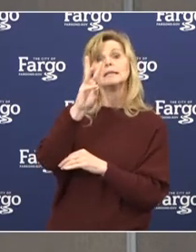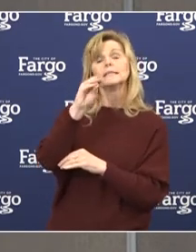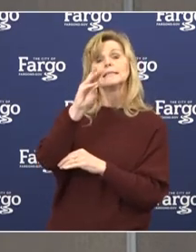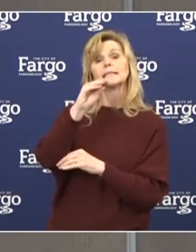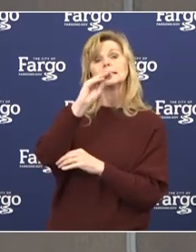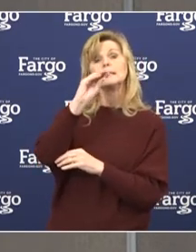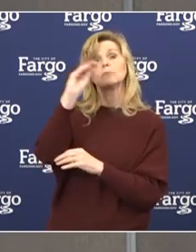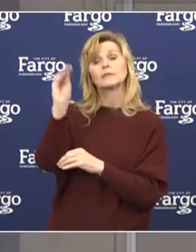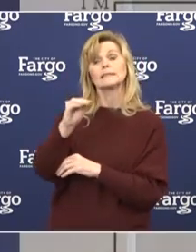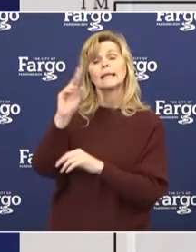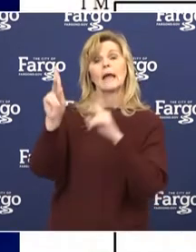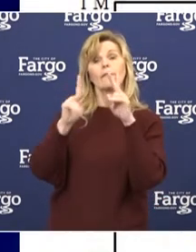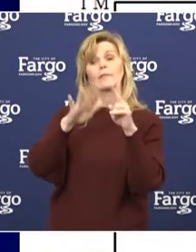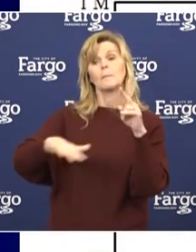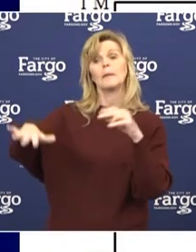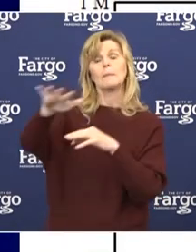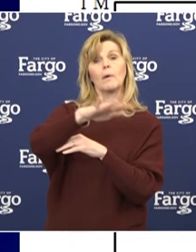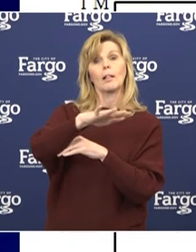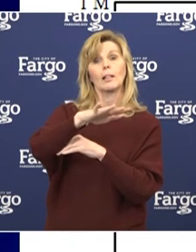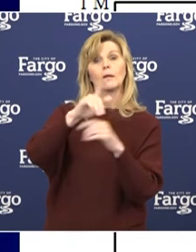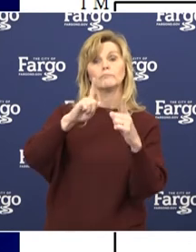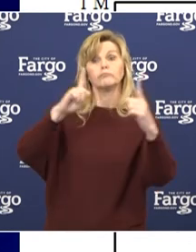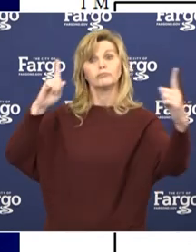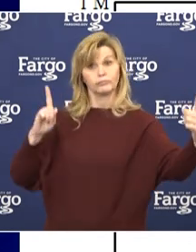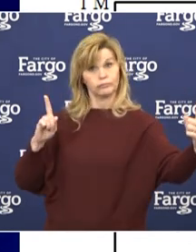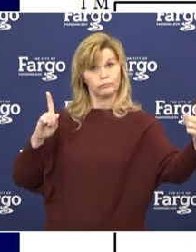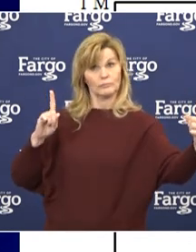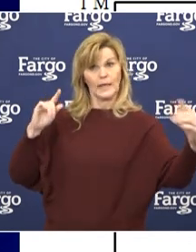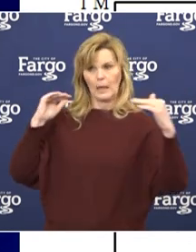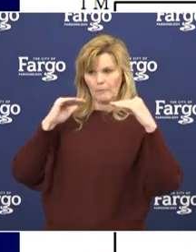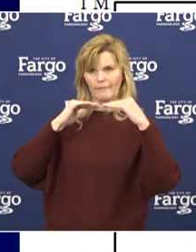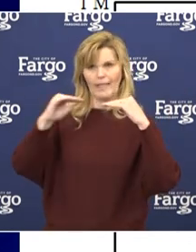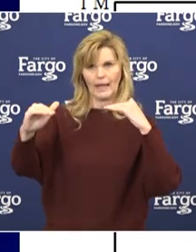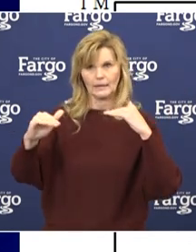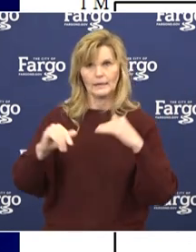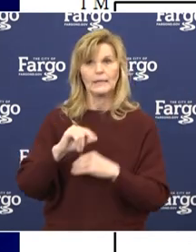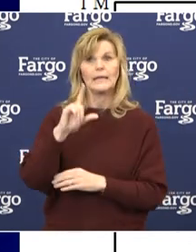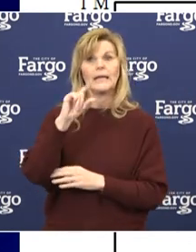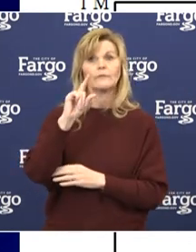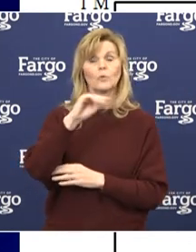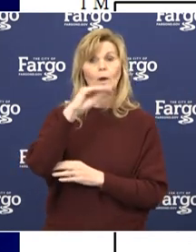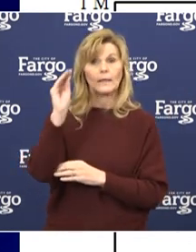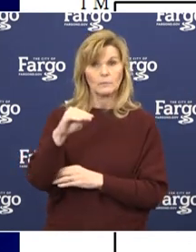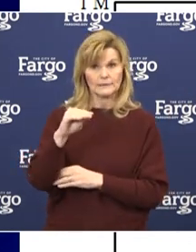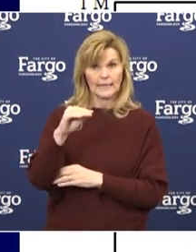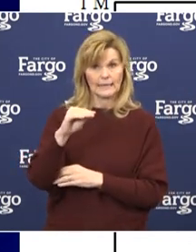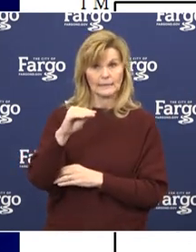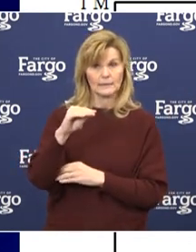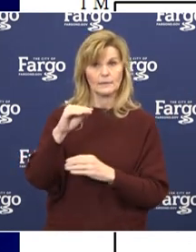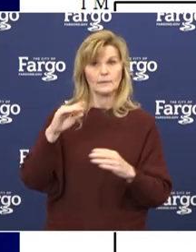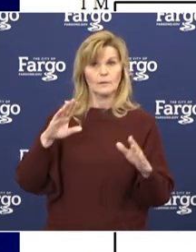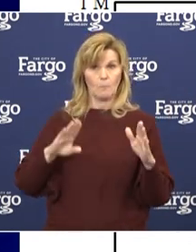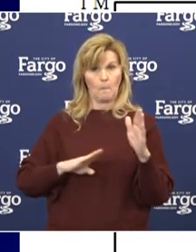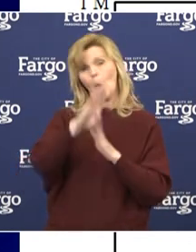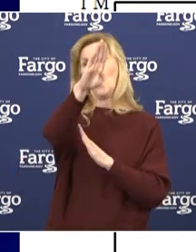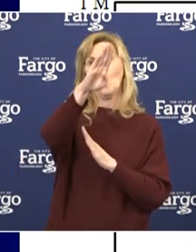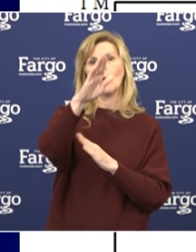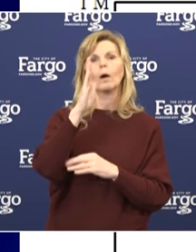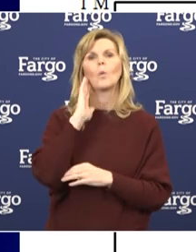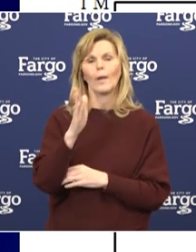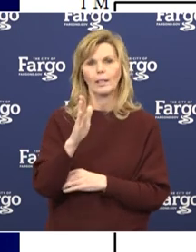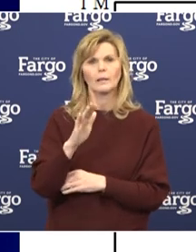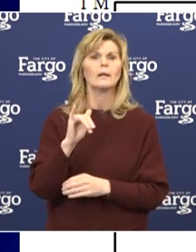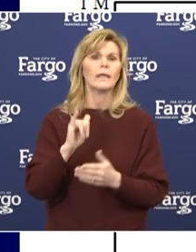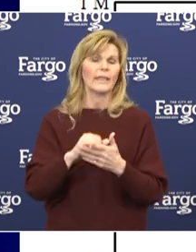population stays pretty flat. If you do 20% of your population, it spikes like a mountain. And that's